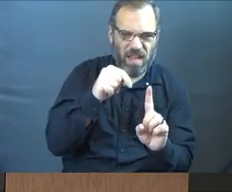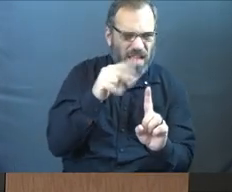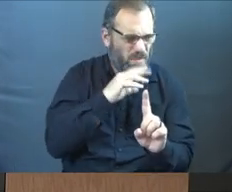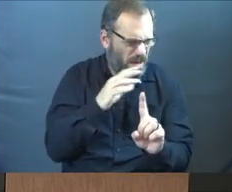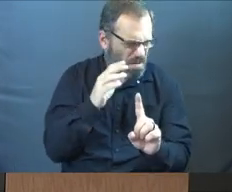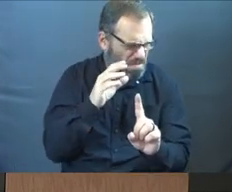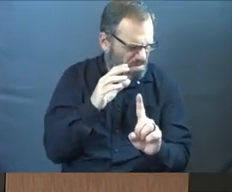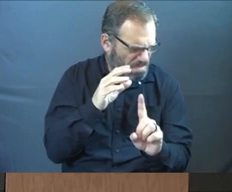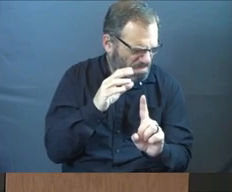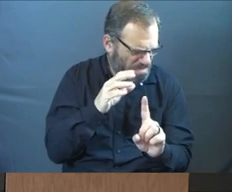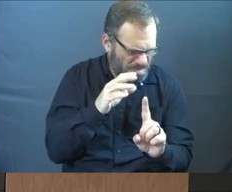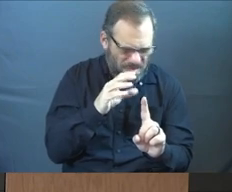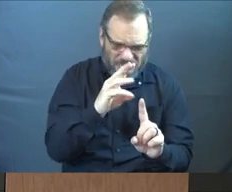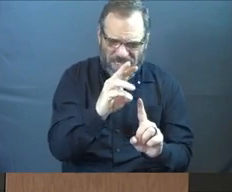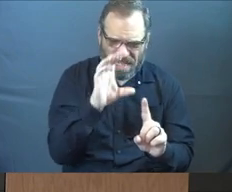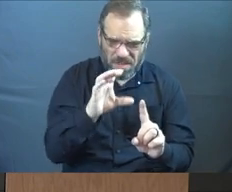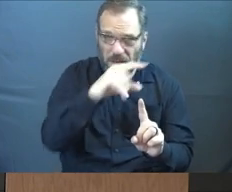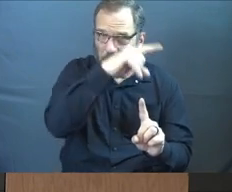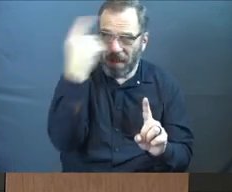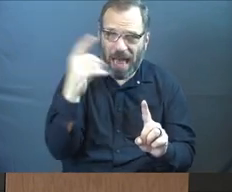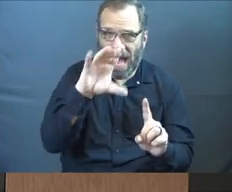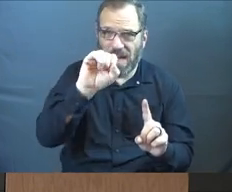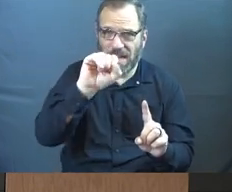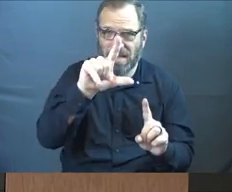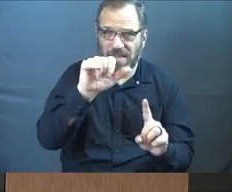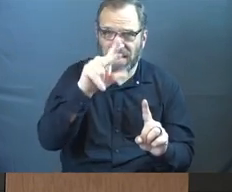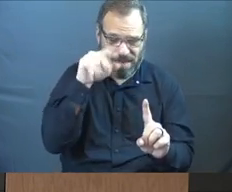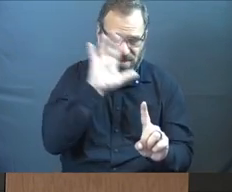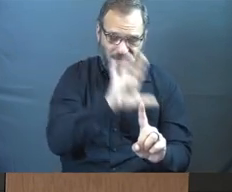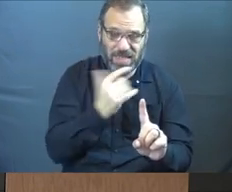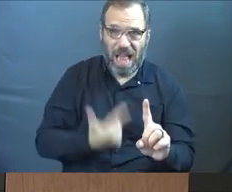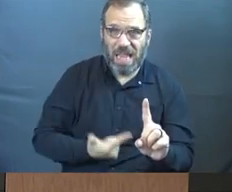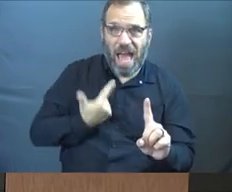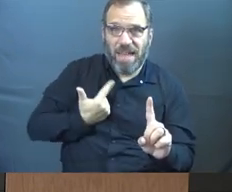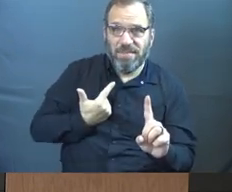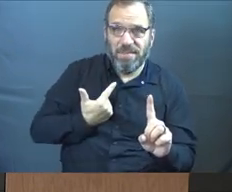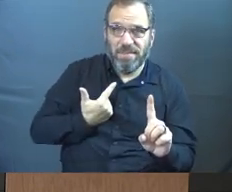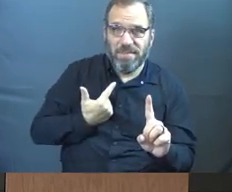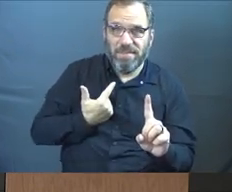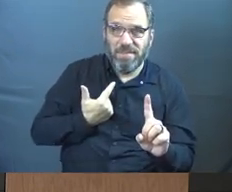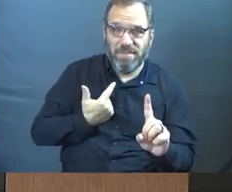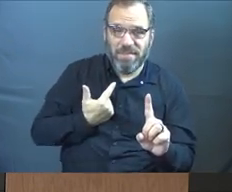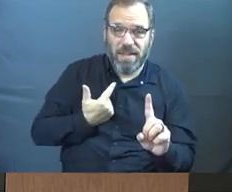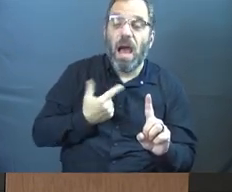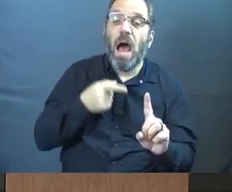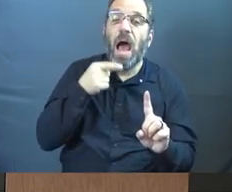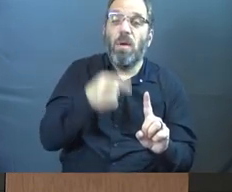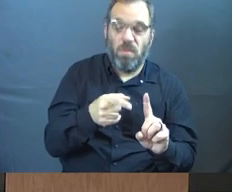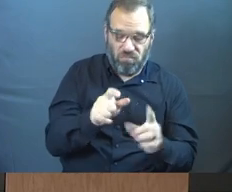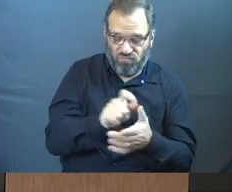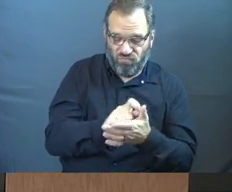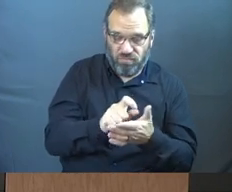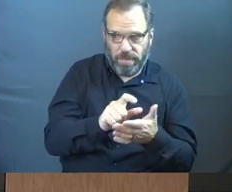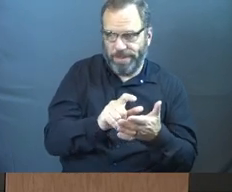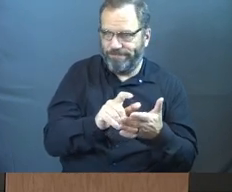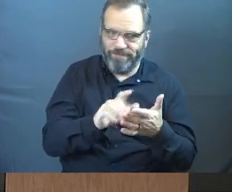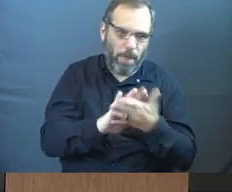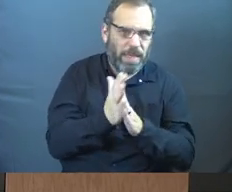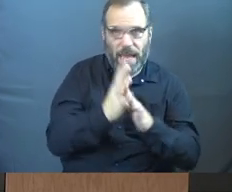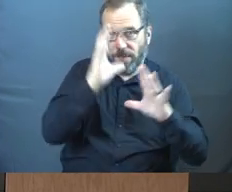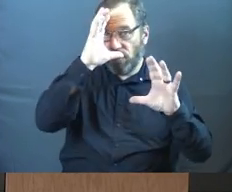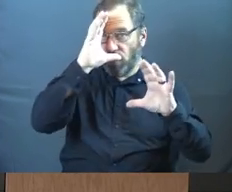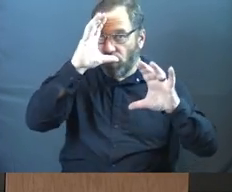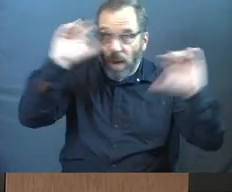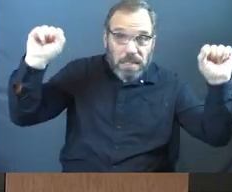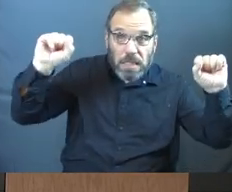around 600 black slaves throughout his life. And when he finally became the